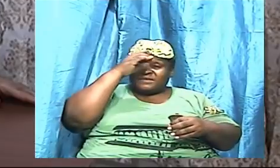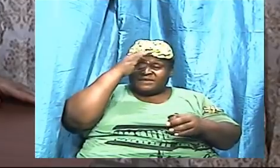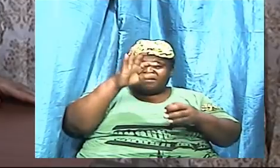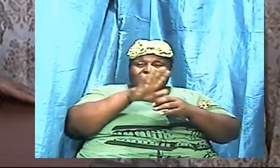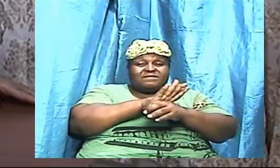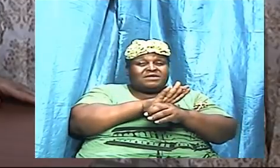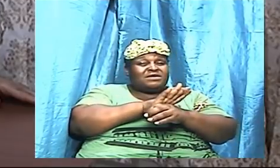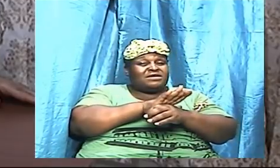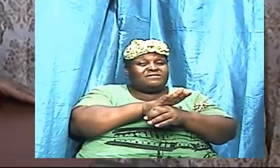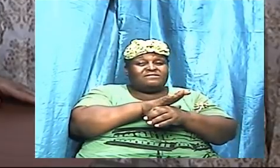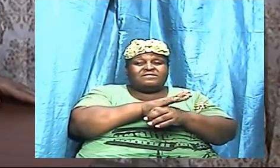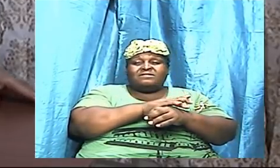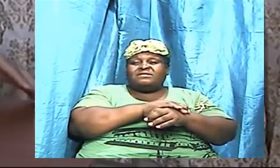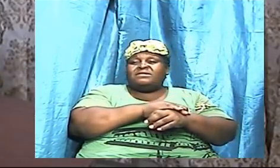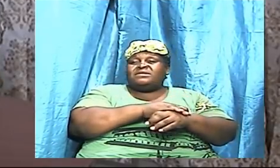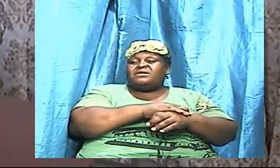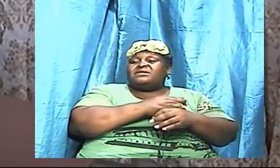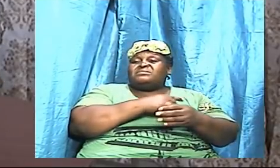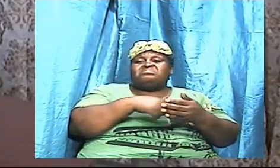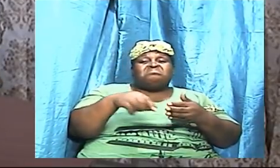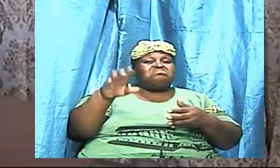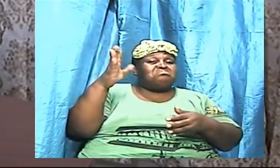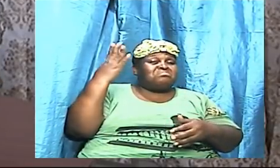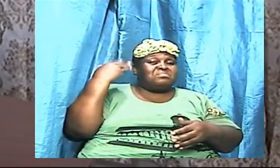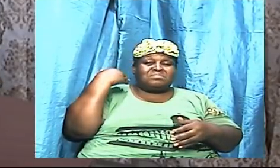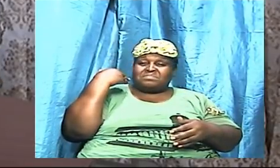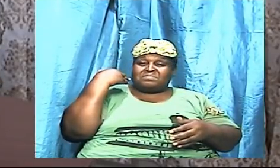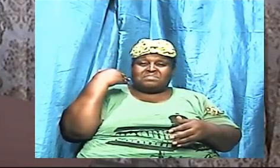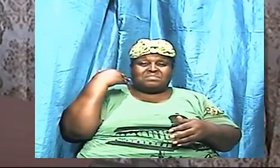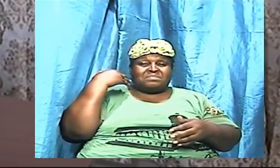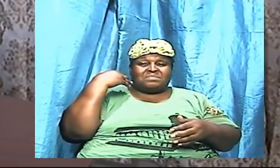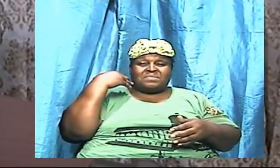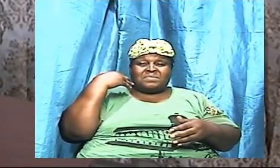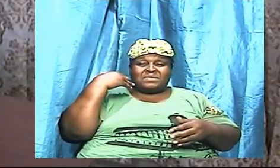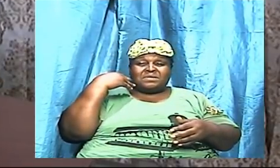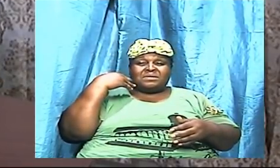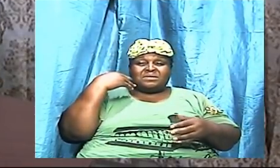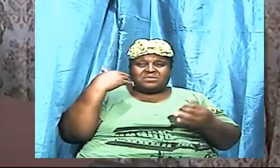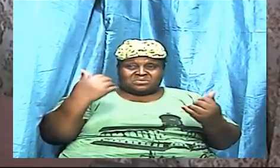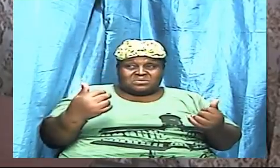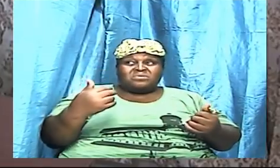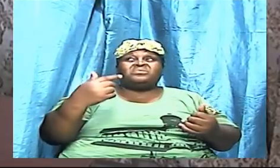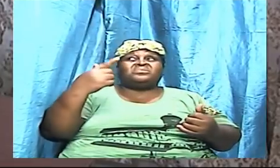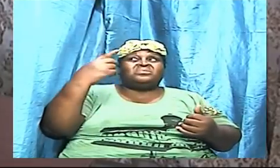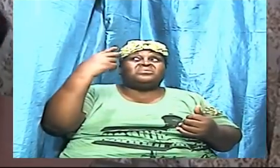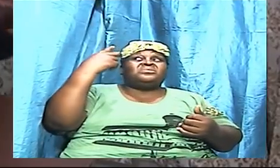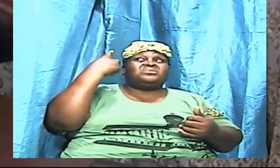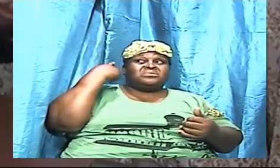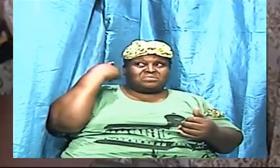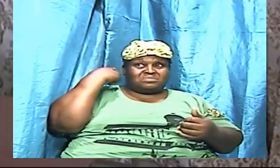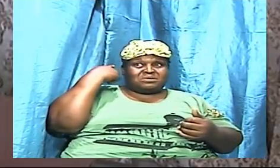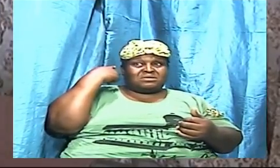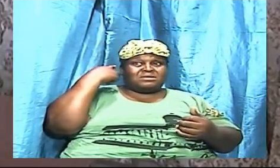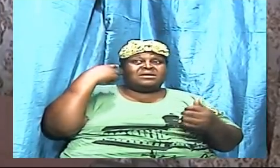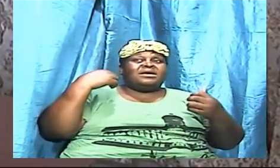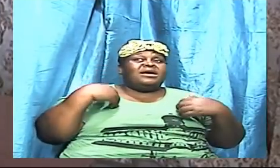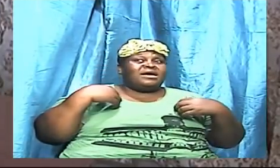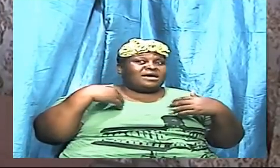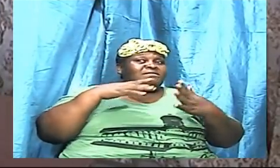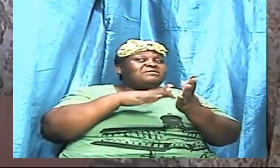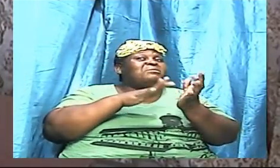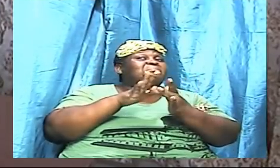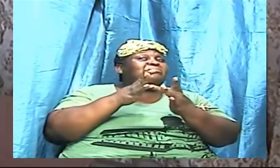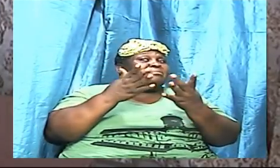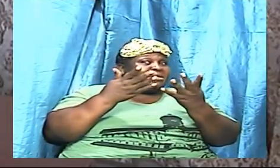now looking back and recognize that we have been having Bible study in this format since